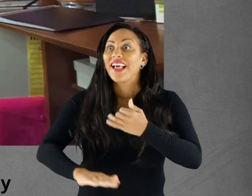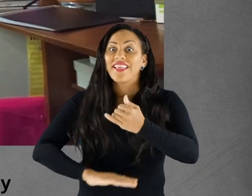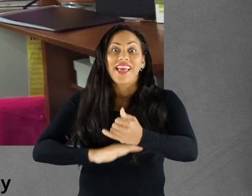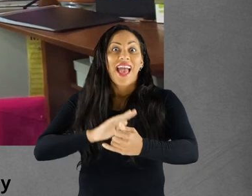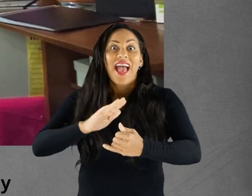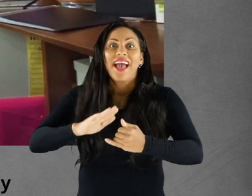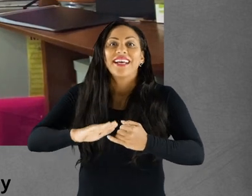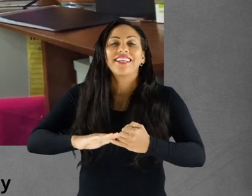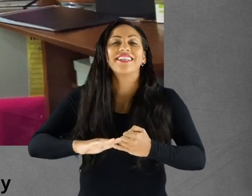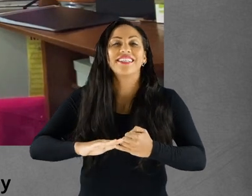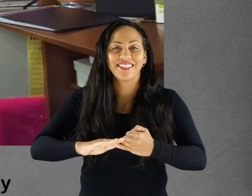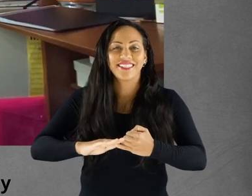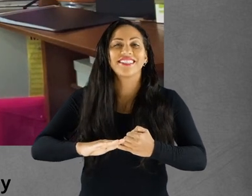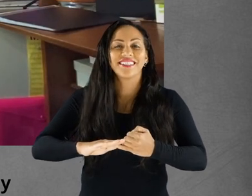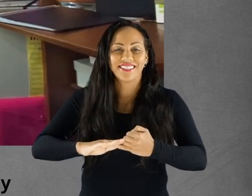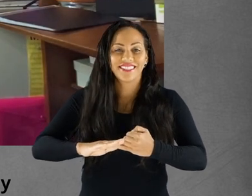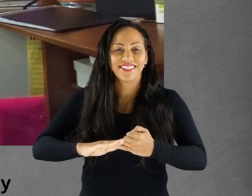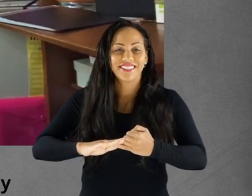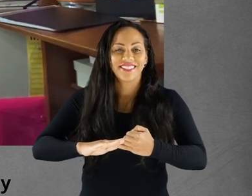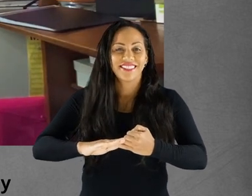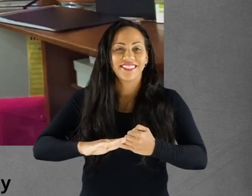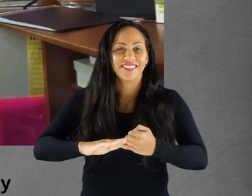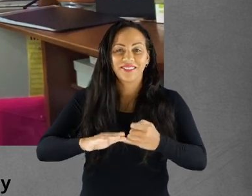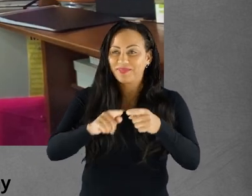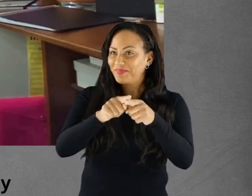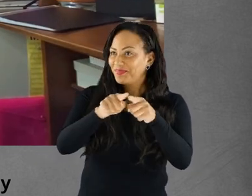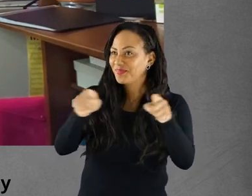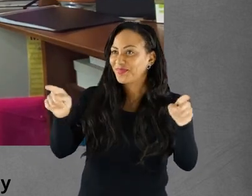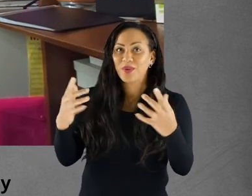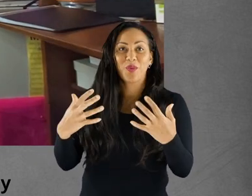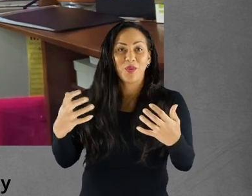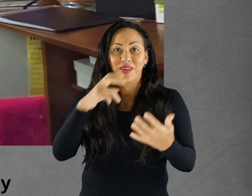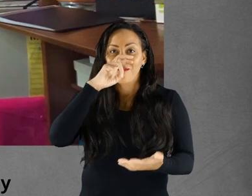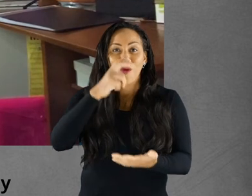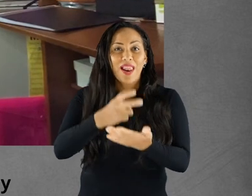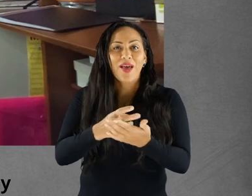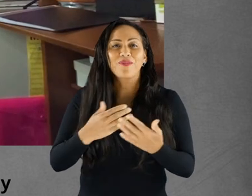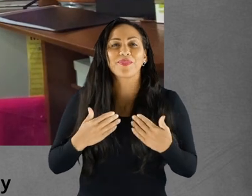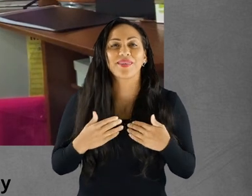the audience have fallen in love with me.